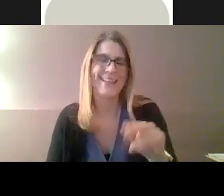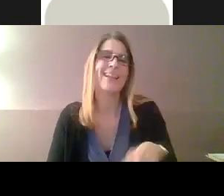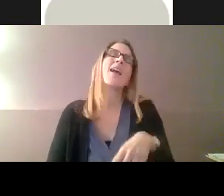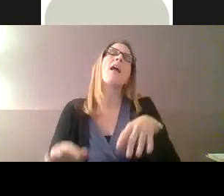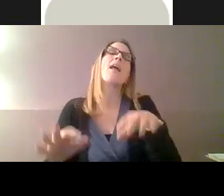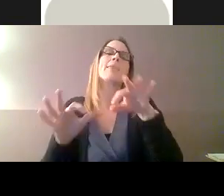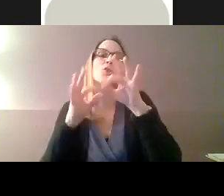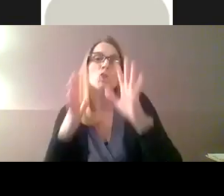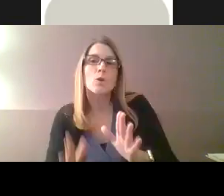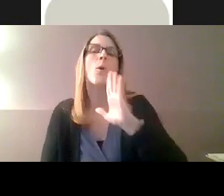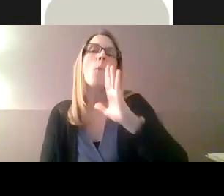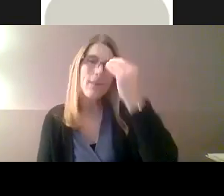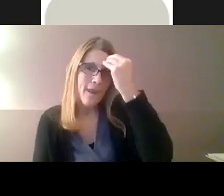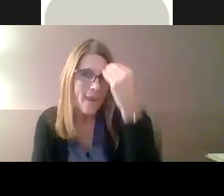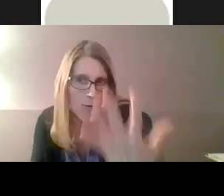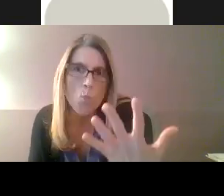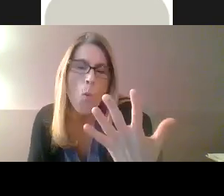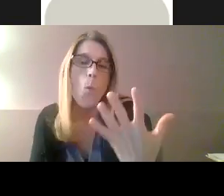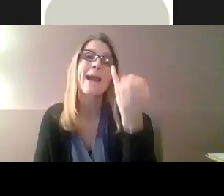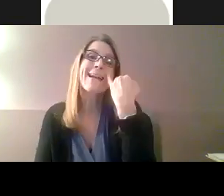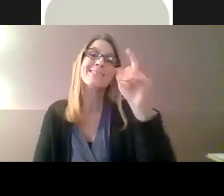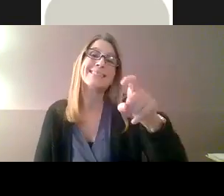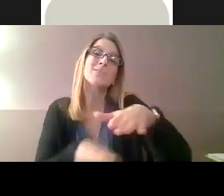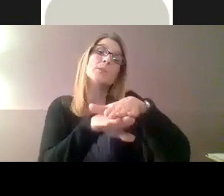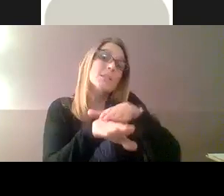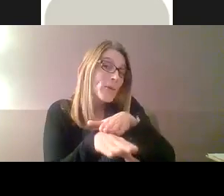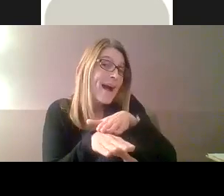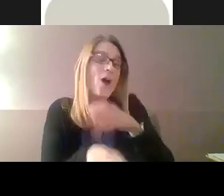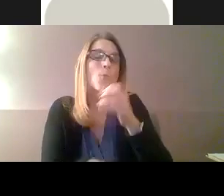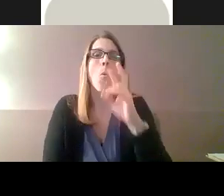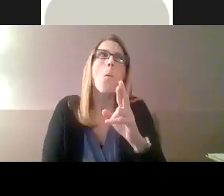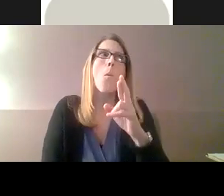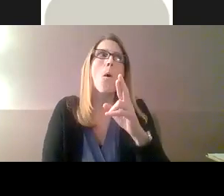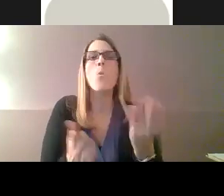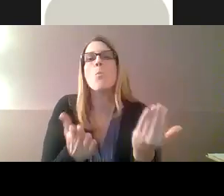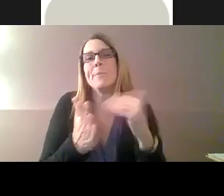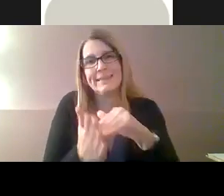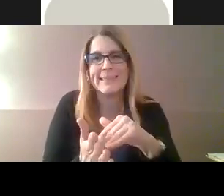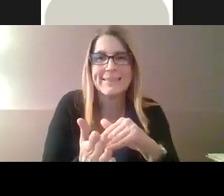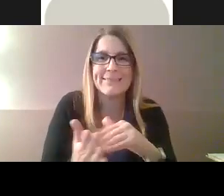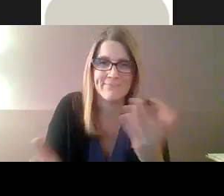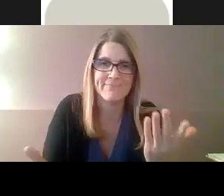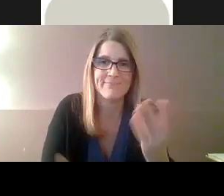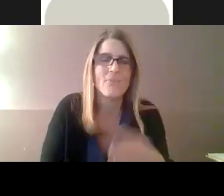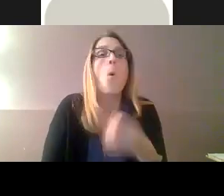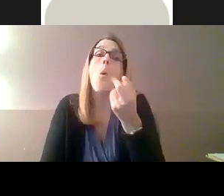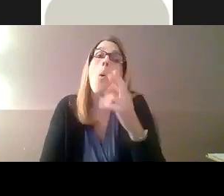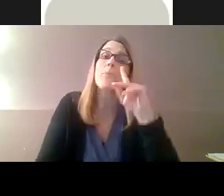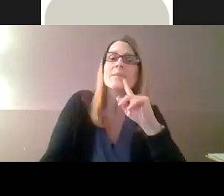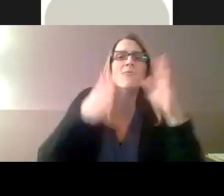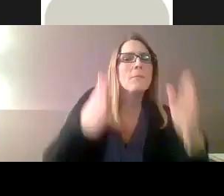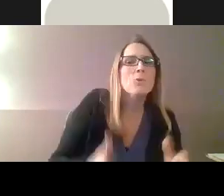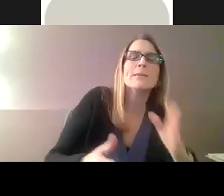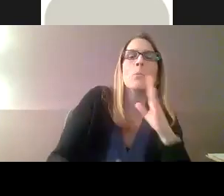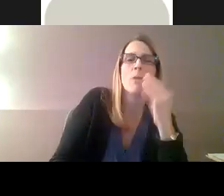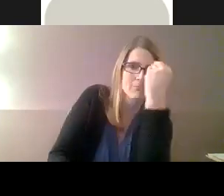interpreter, are you following? Are you doing okay? The interpreter will be there and let you know if you're talking too fast or if